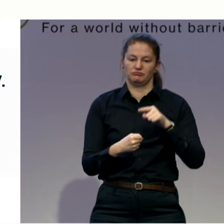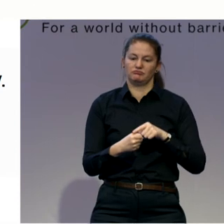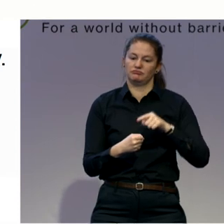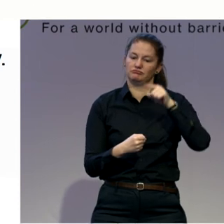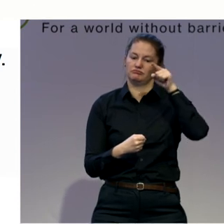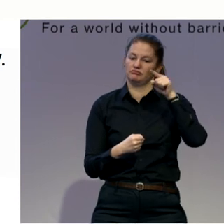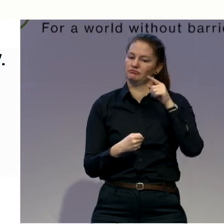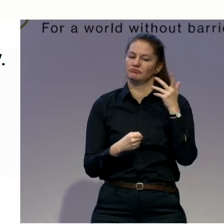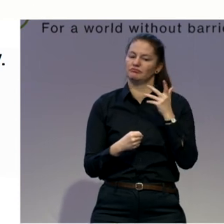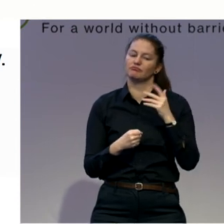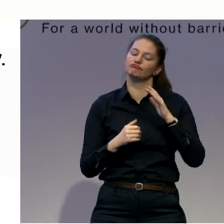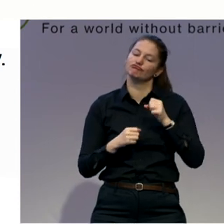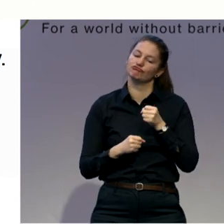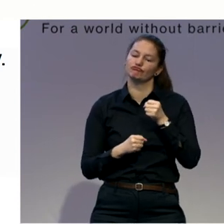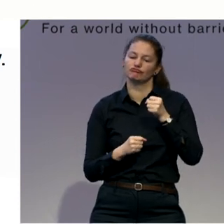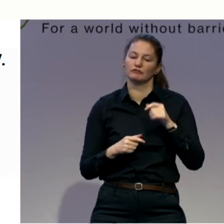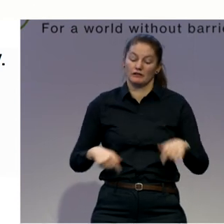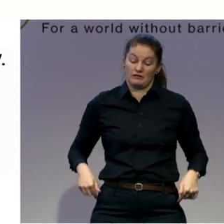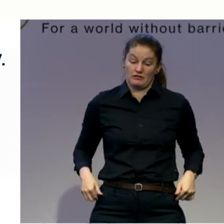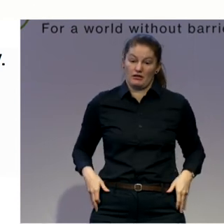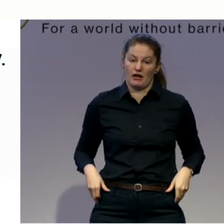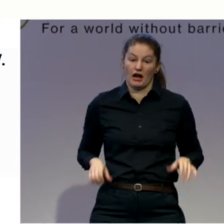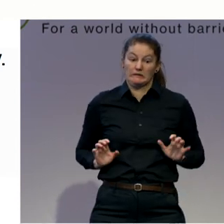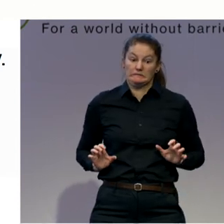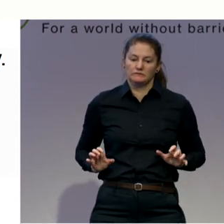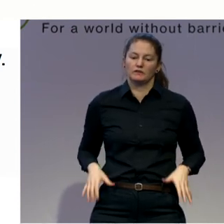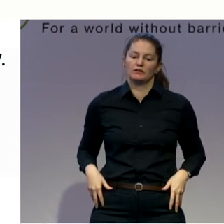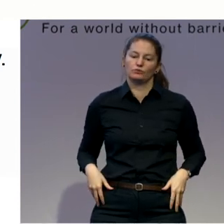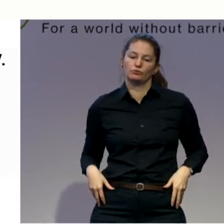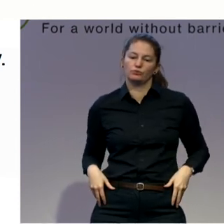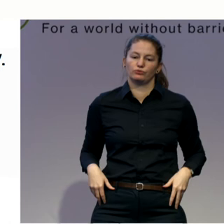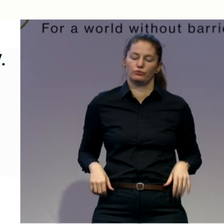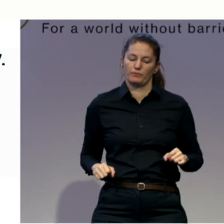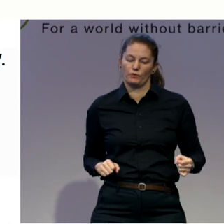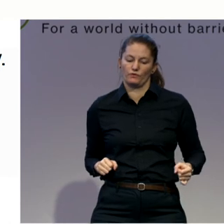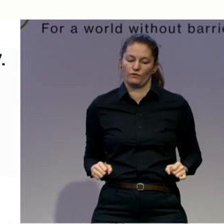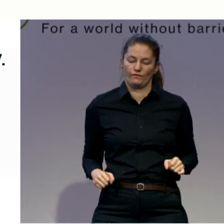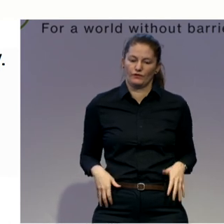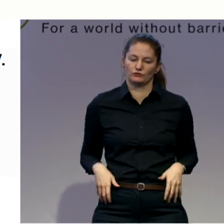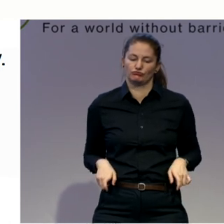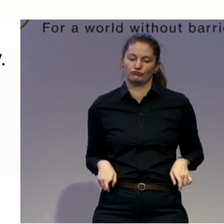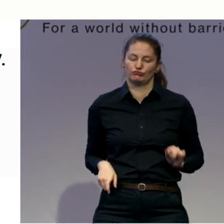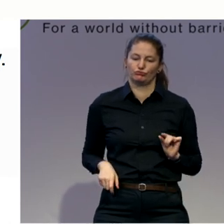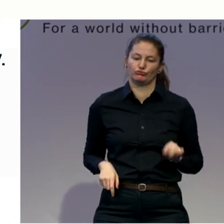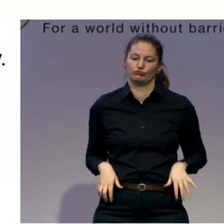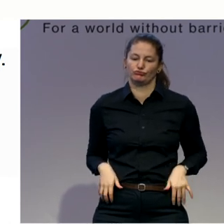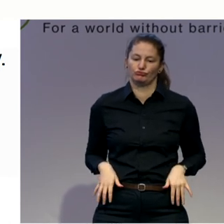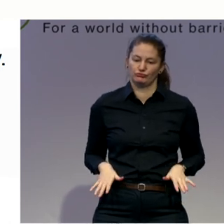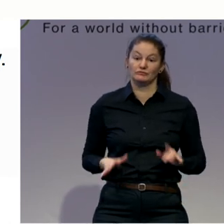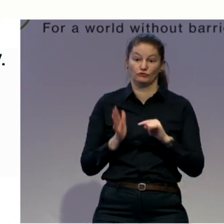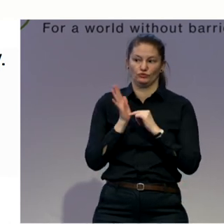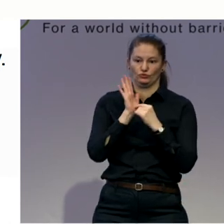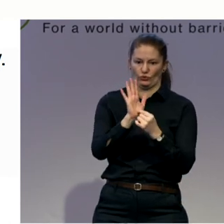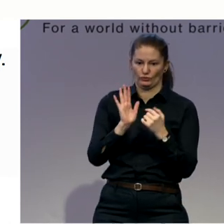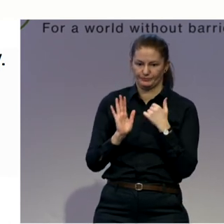will help yourself with breathing. So the exercise goes like this. Inhale